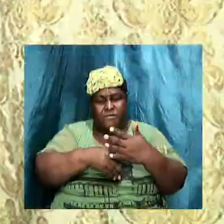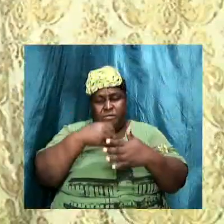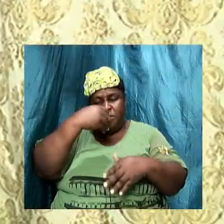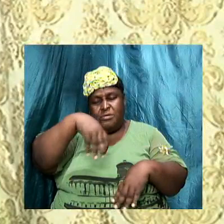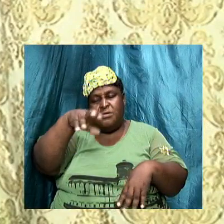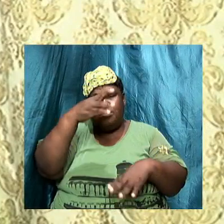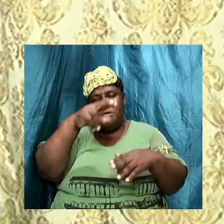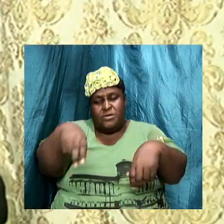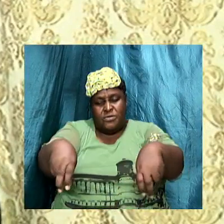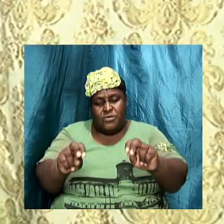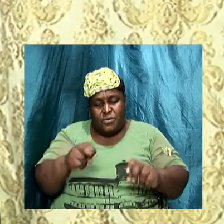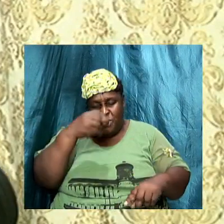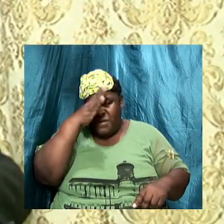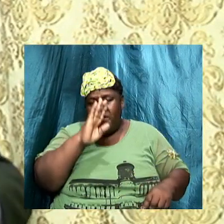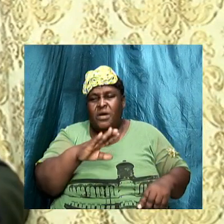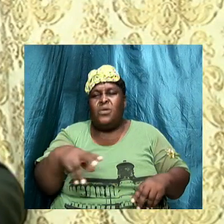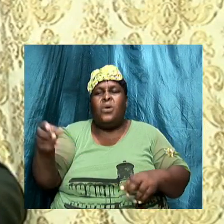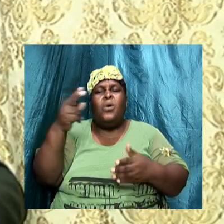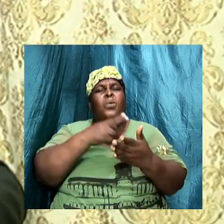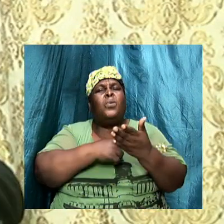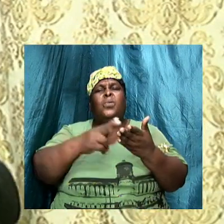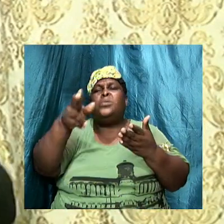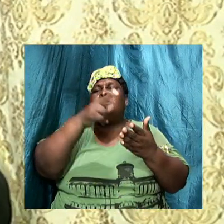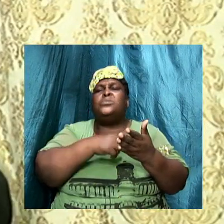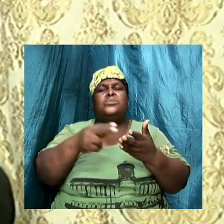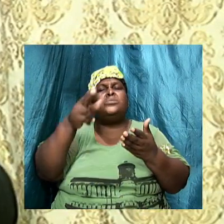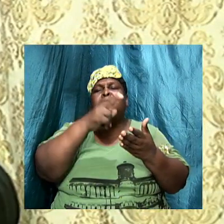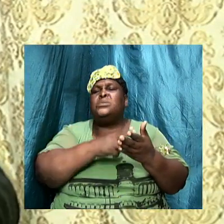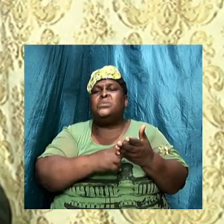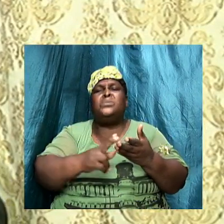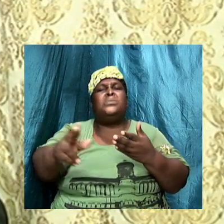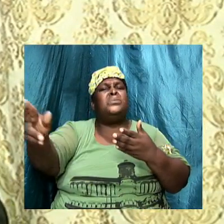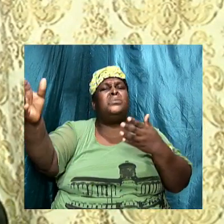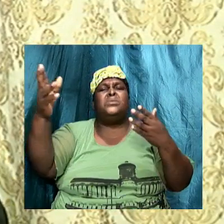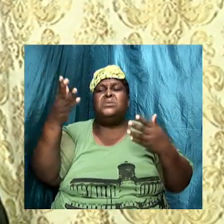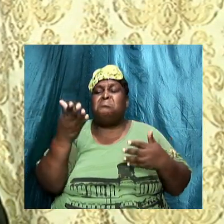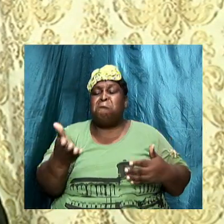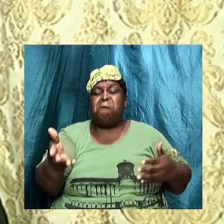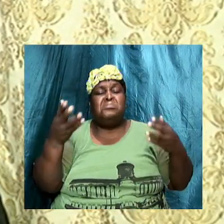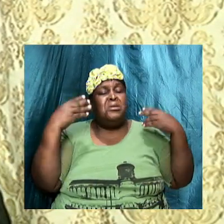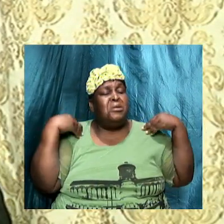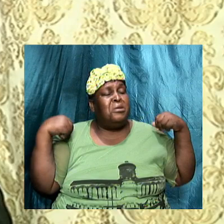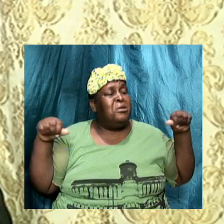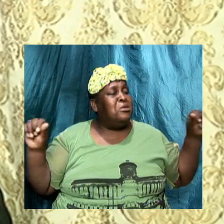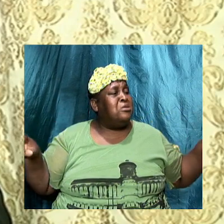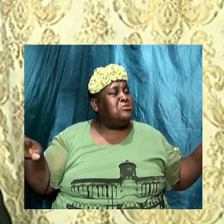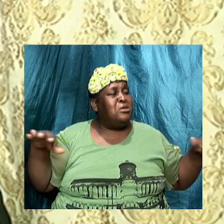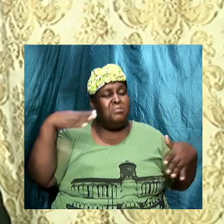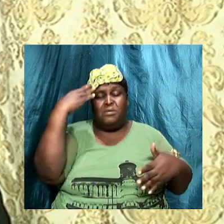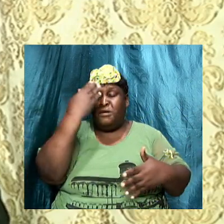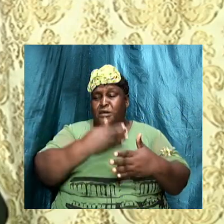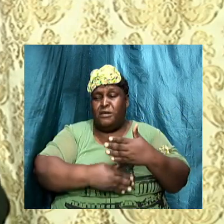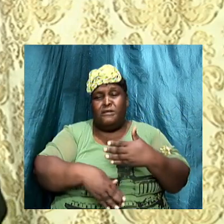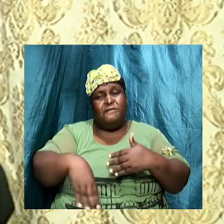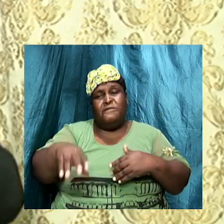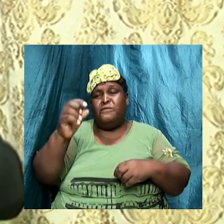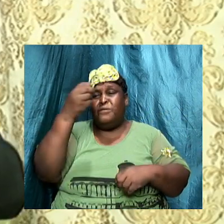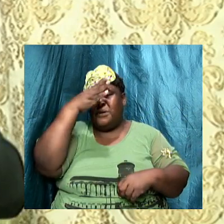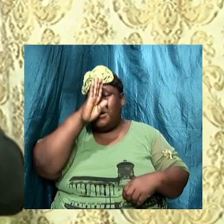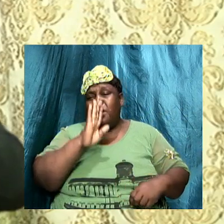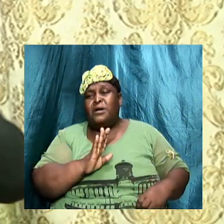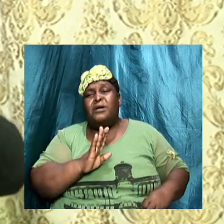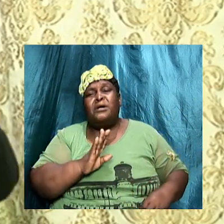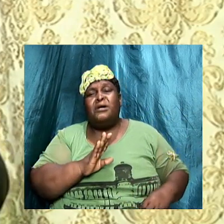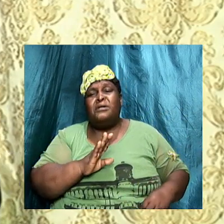night, holy, holy. These are angels, and they are before the throne of God. And all they do is, this is just